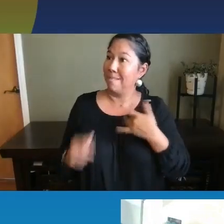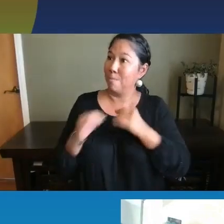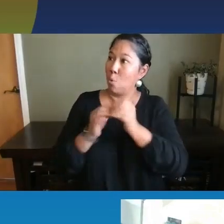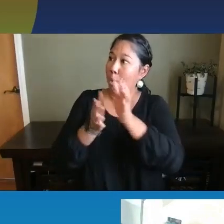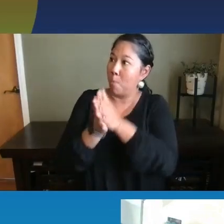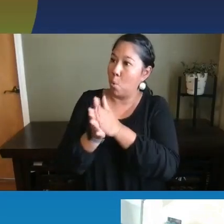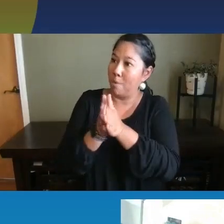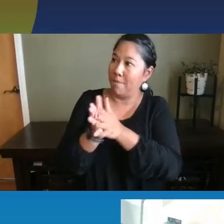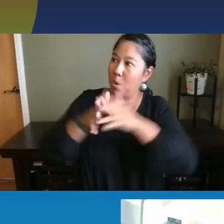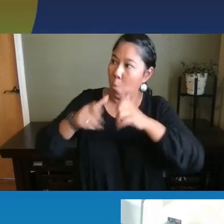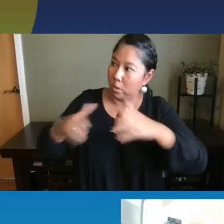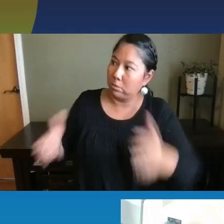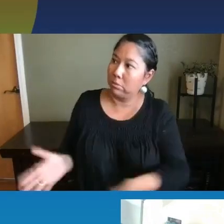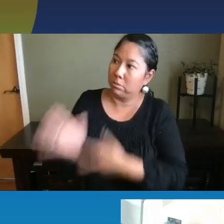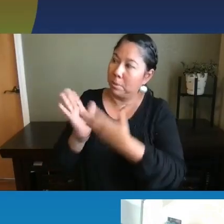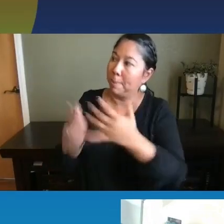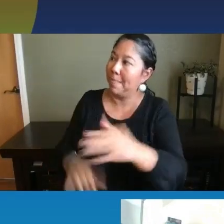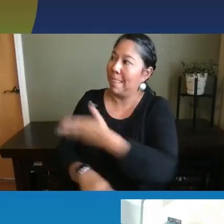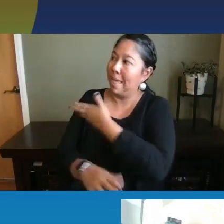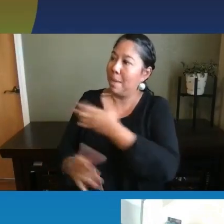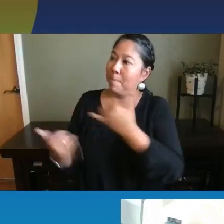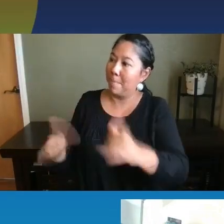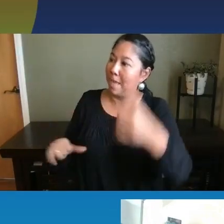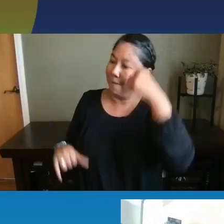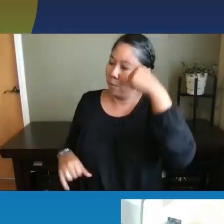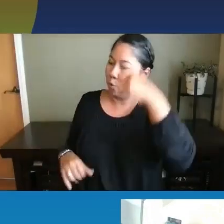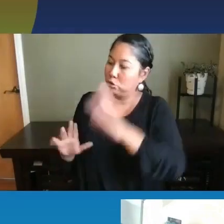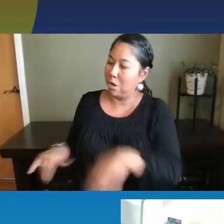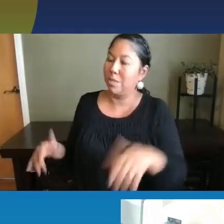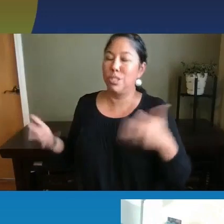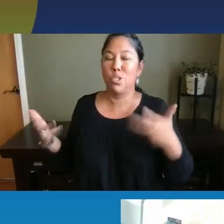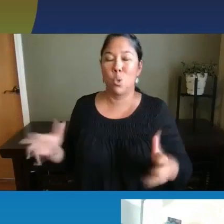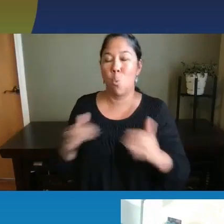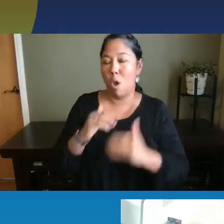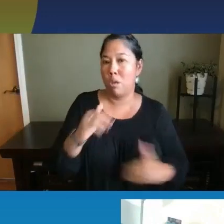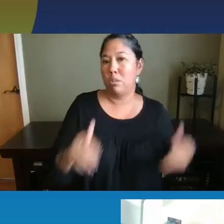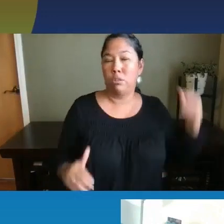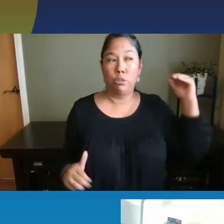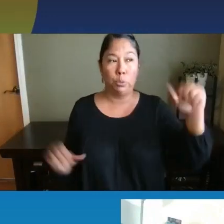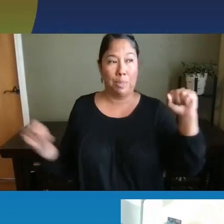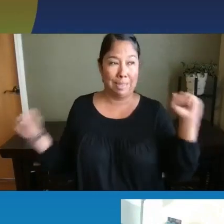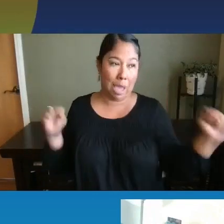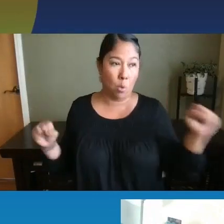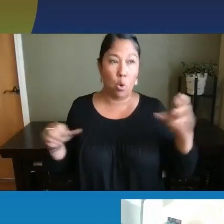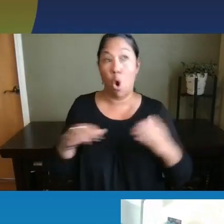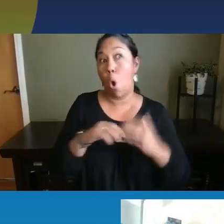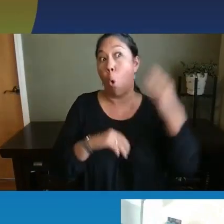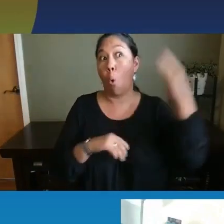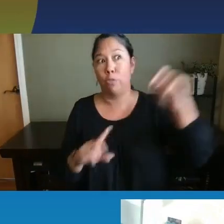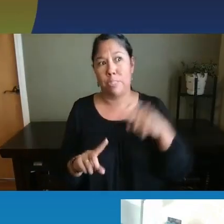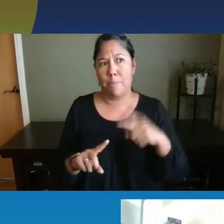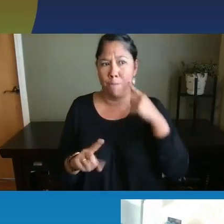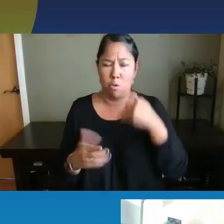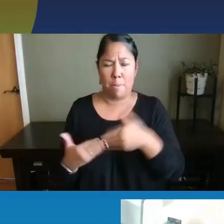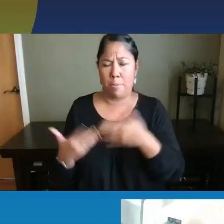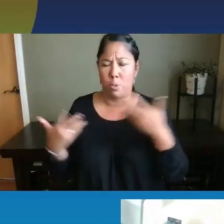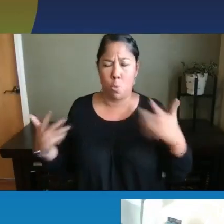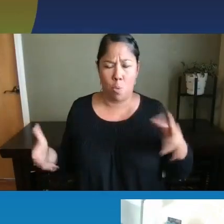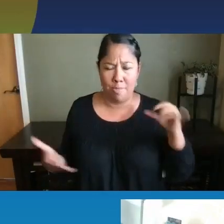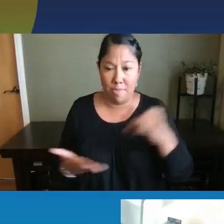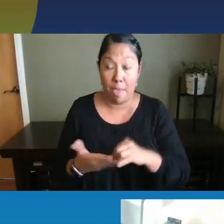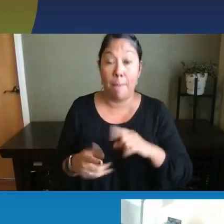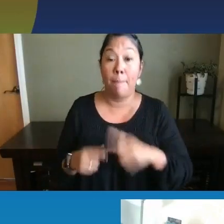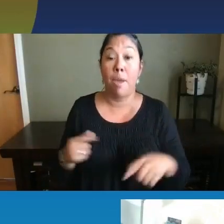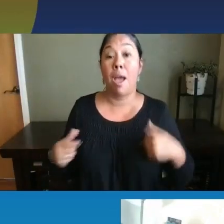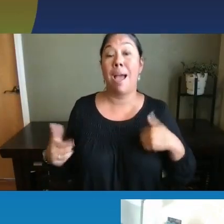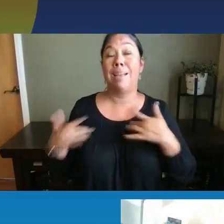Um, so we just want to make sure it's not something that's, that's too loud or overstimulating for the baby, but, um, it, I usually tell